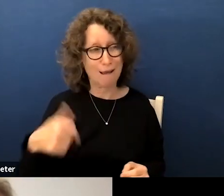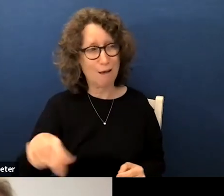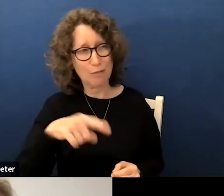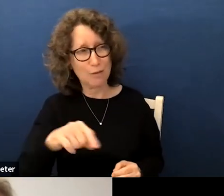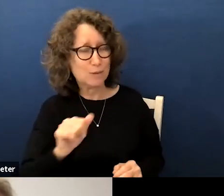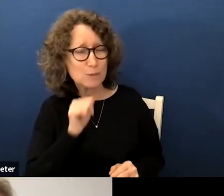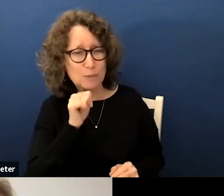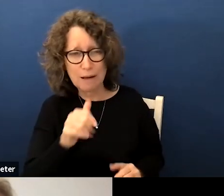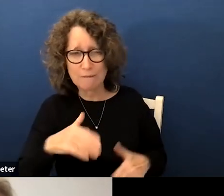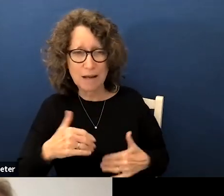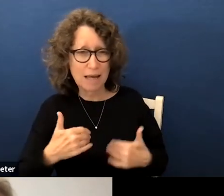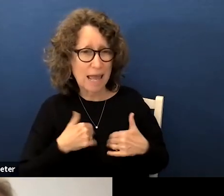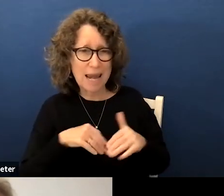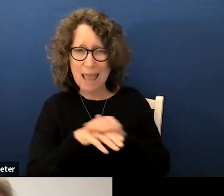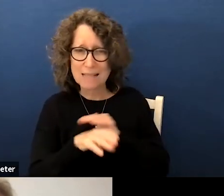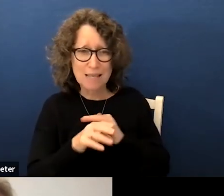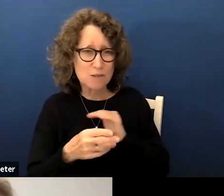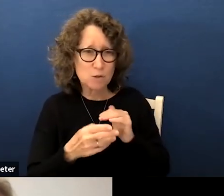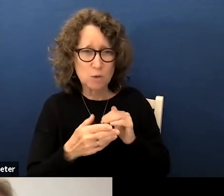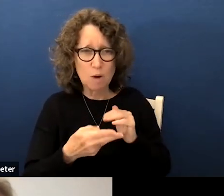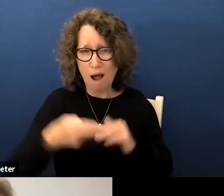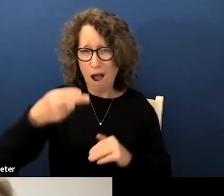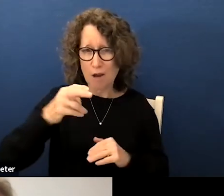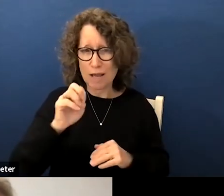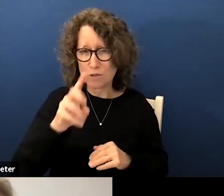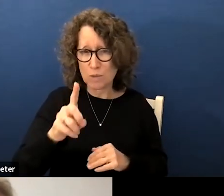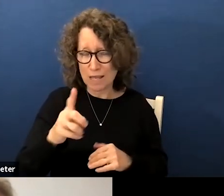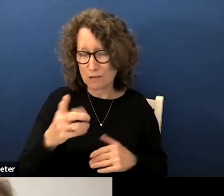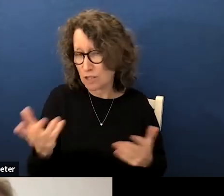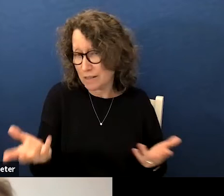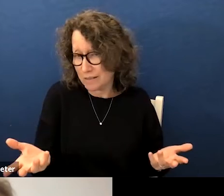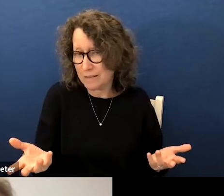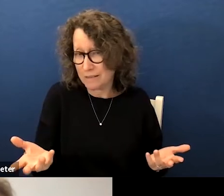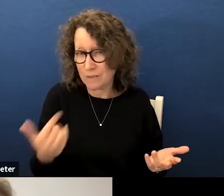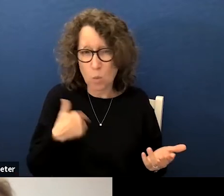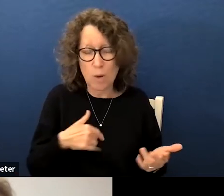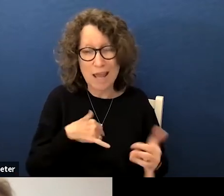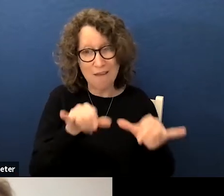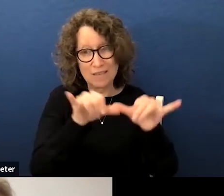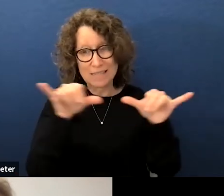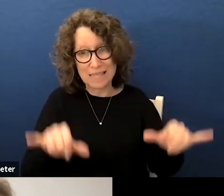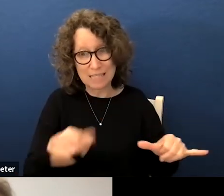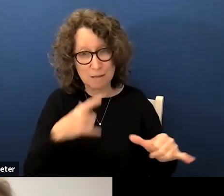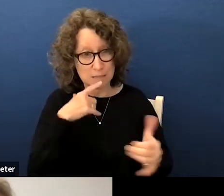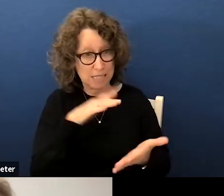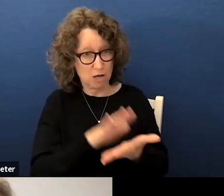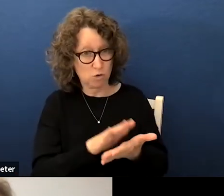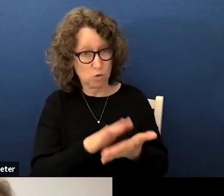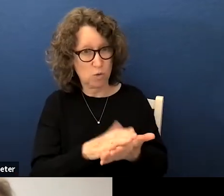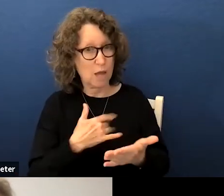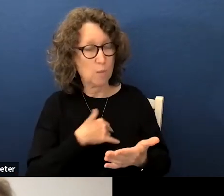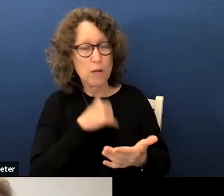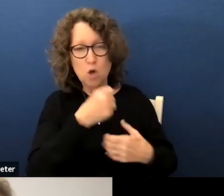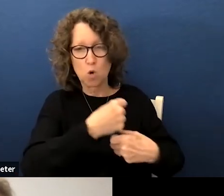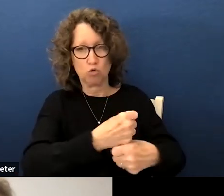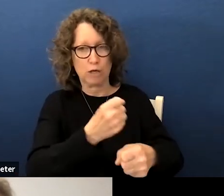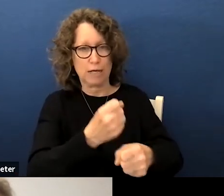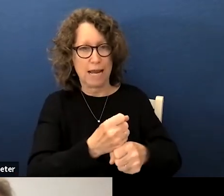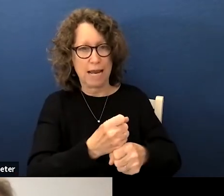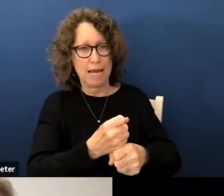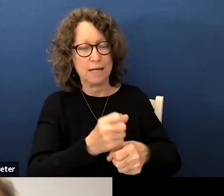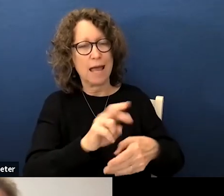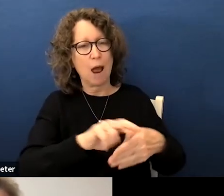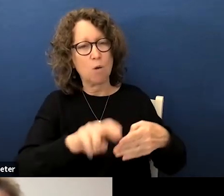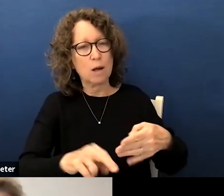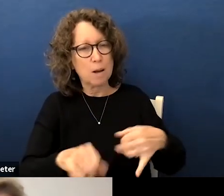had access to higher education and what happens when we have systems of schooling where we don't create outcomes